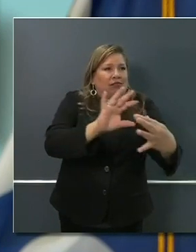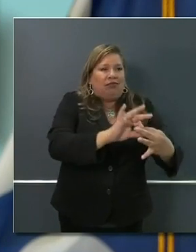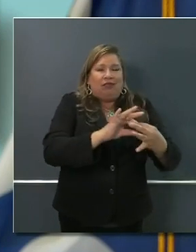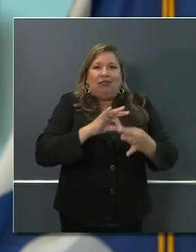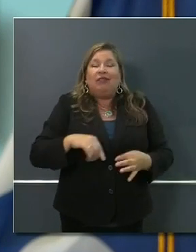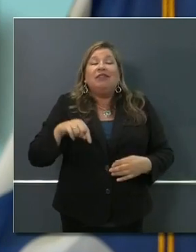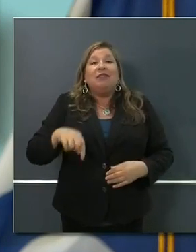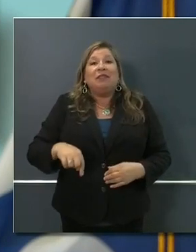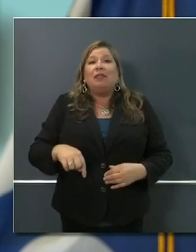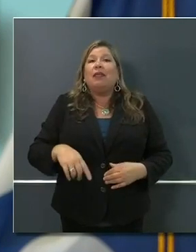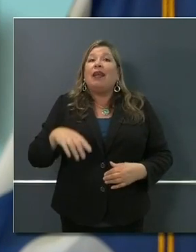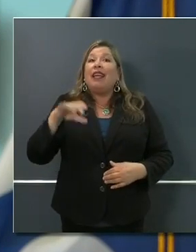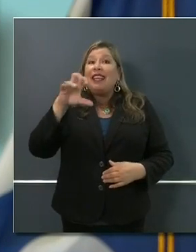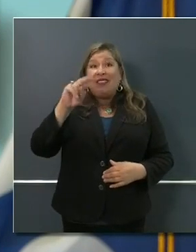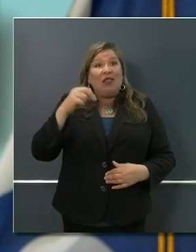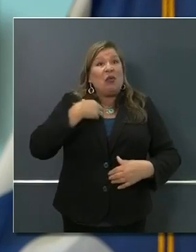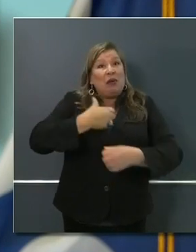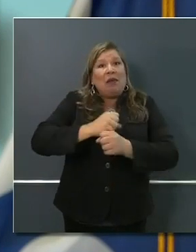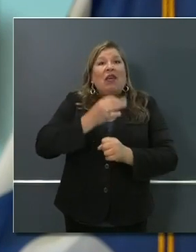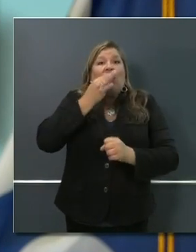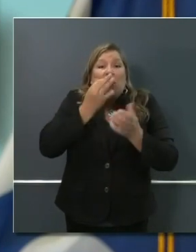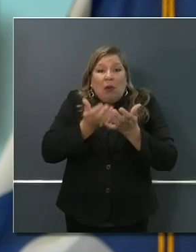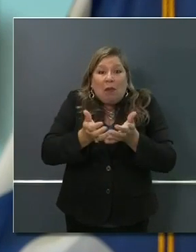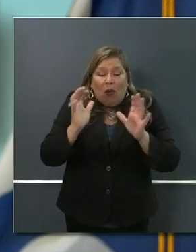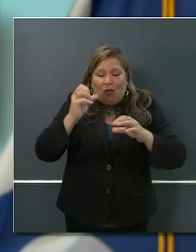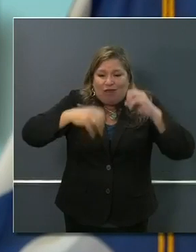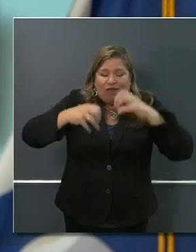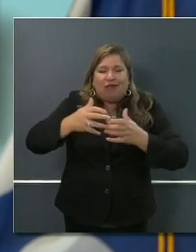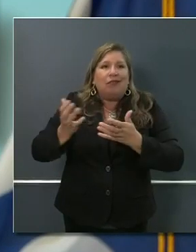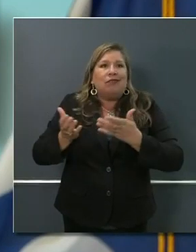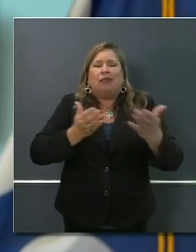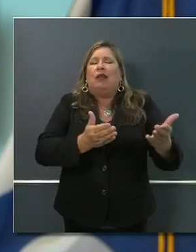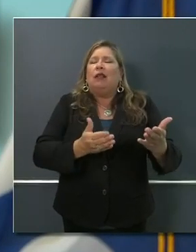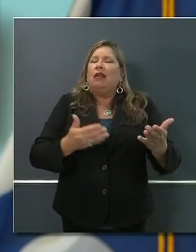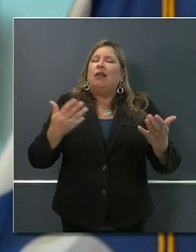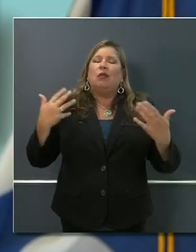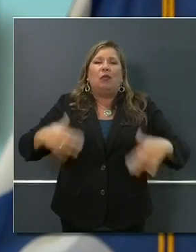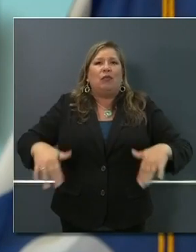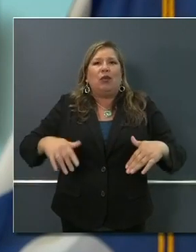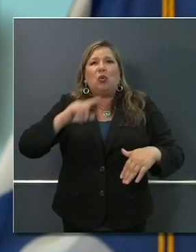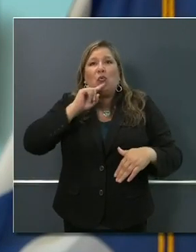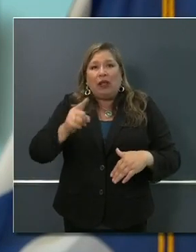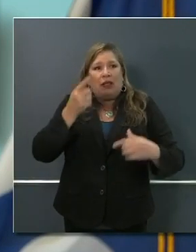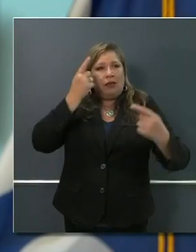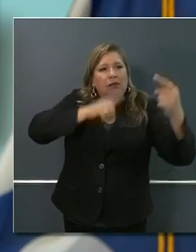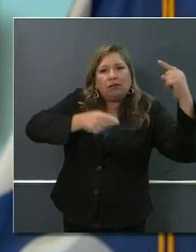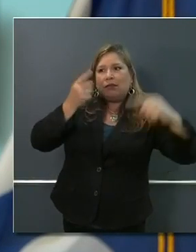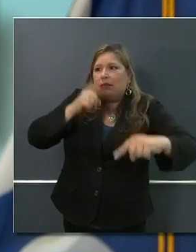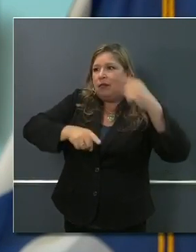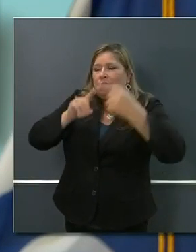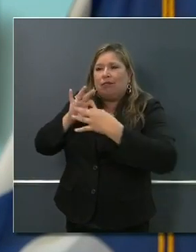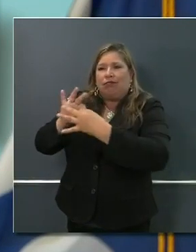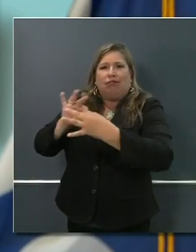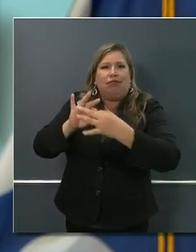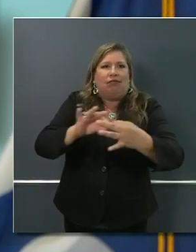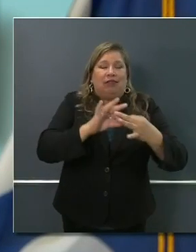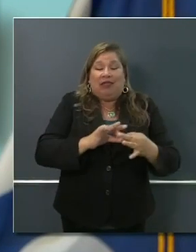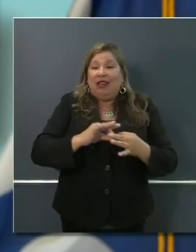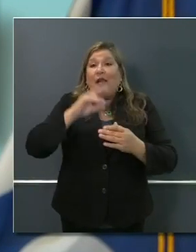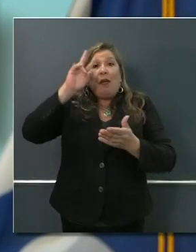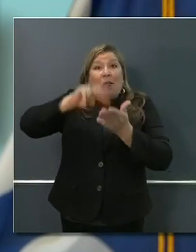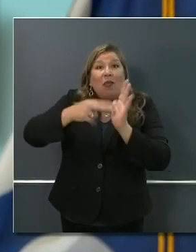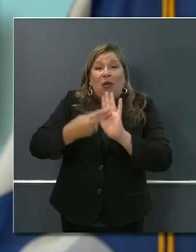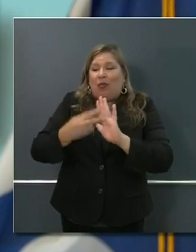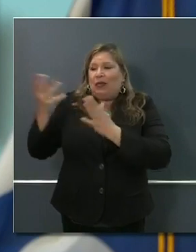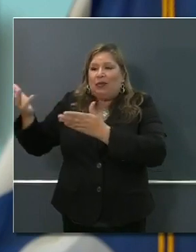bowls and the like. Again, all of this in the spirit of collaboration to provide these new food packs to families in